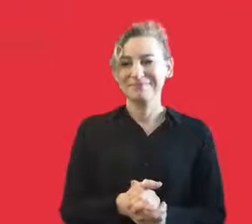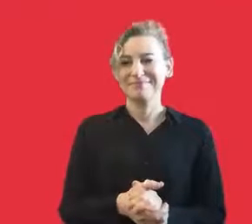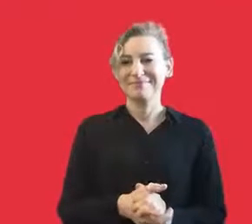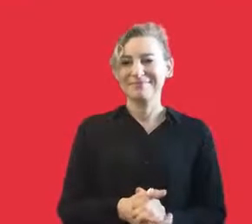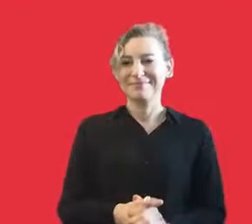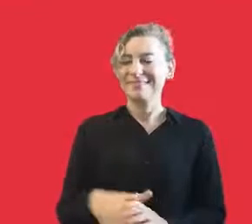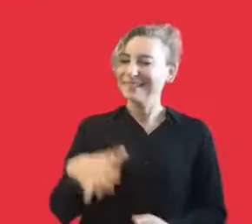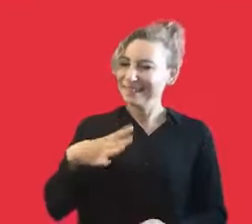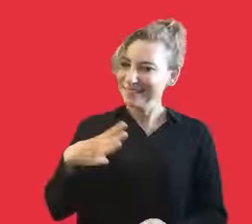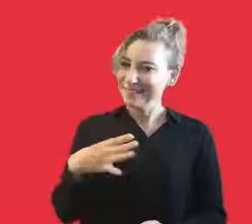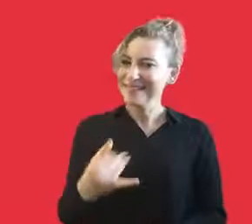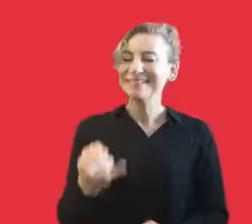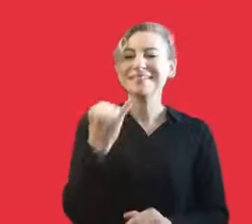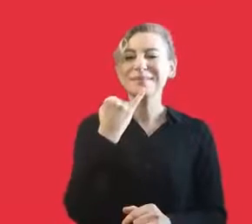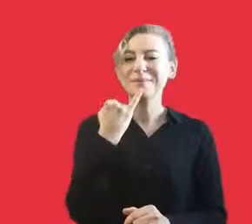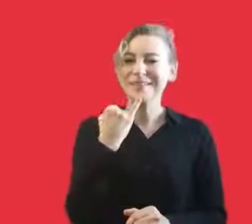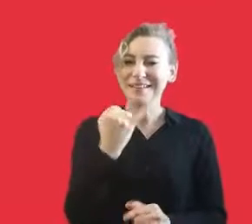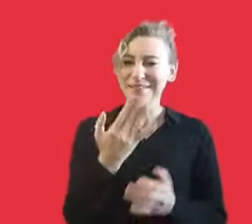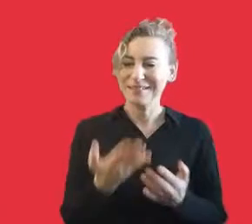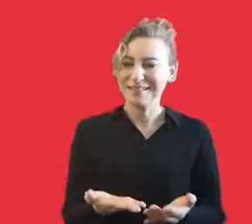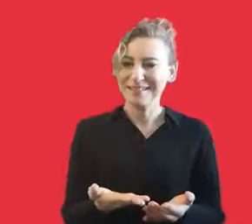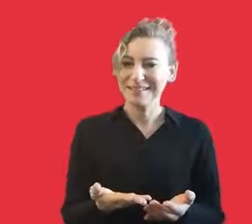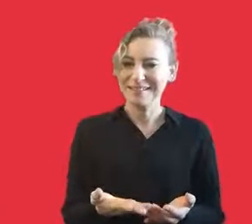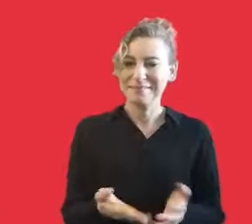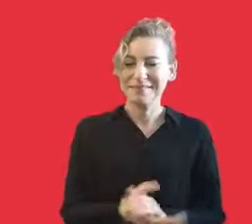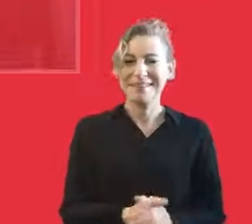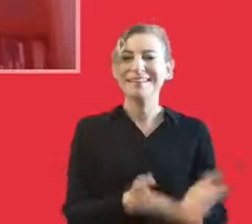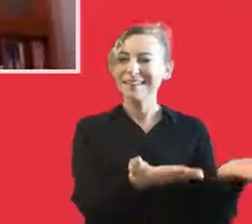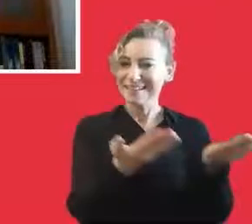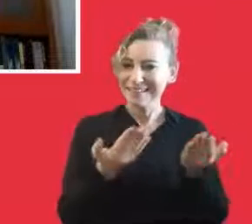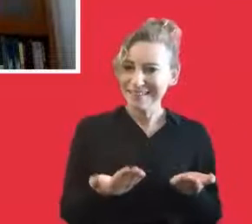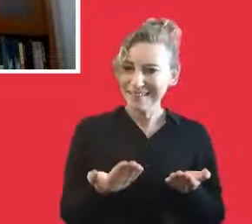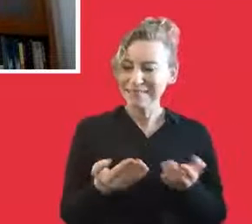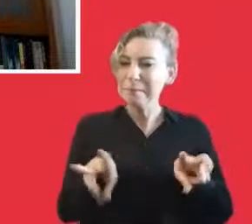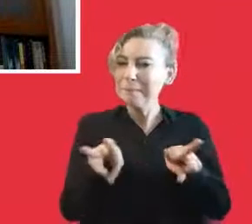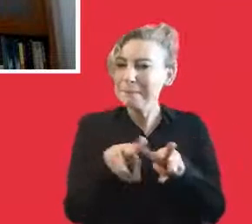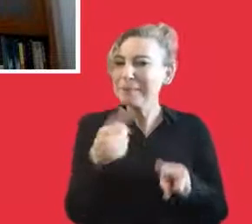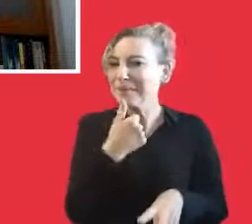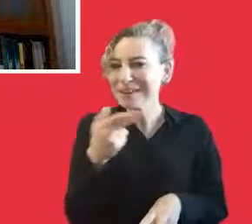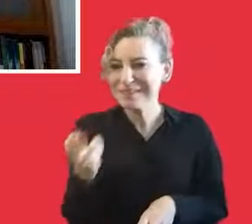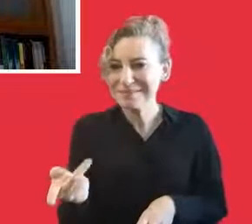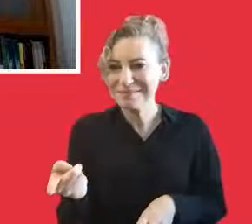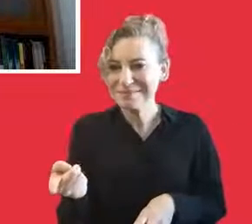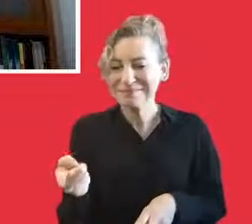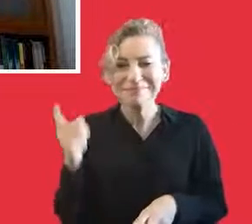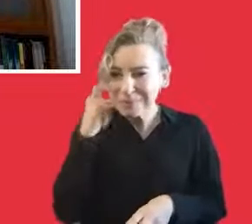Okay, we can proceed with our speakers. Mr. Mehmet, you're back. Can you hear us?